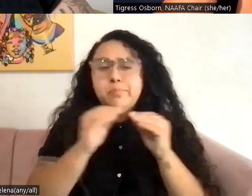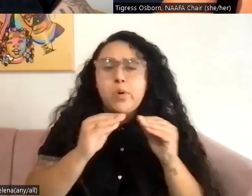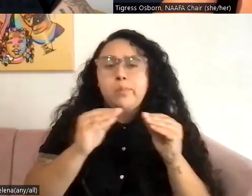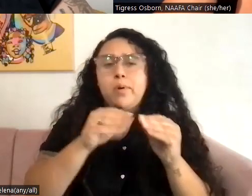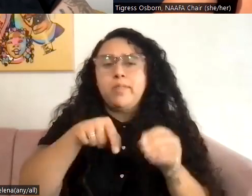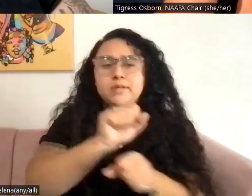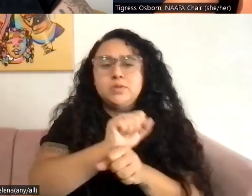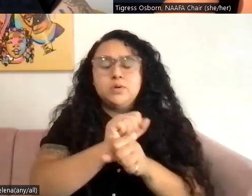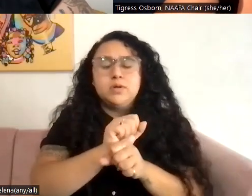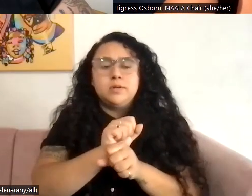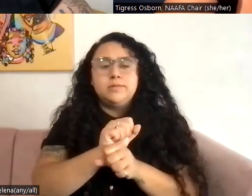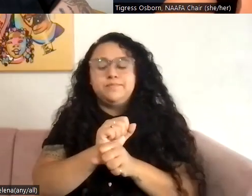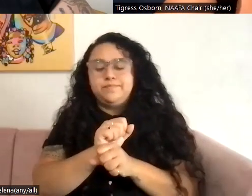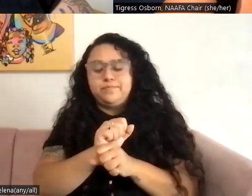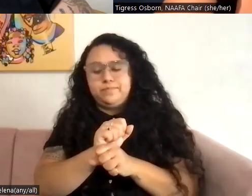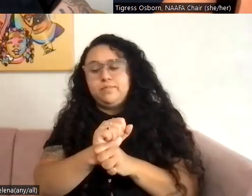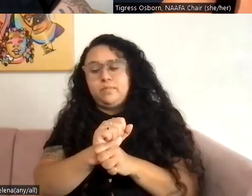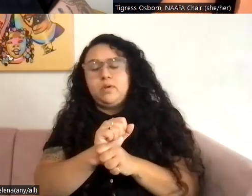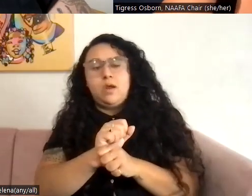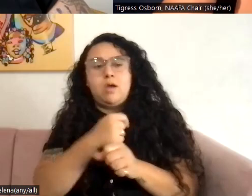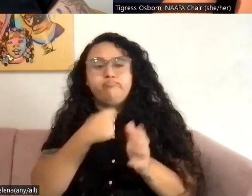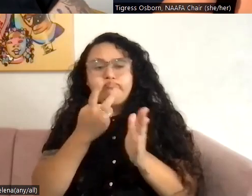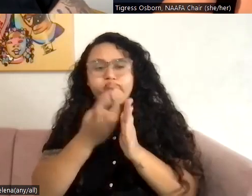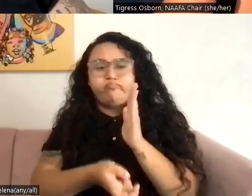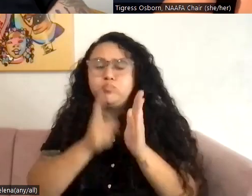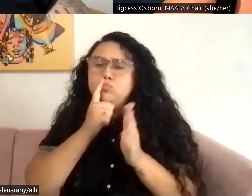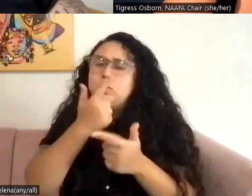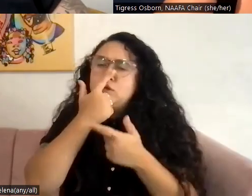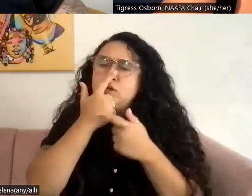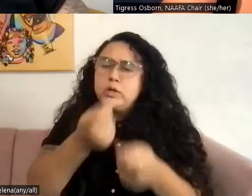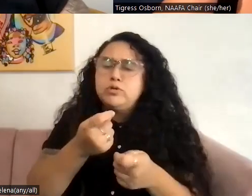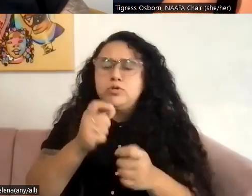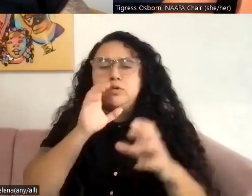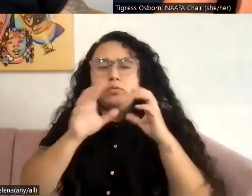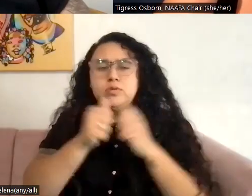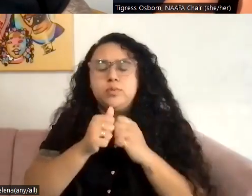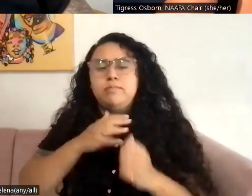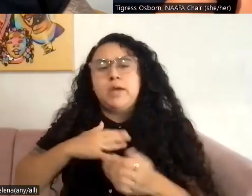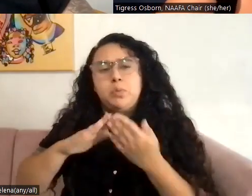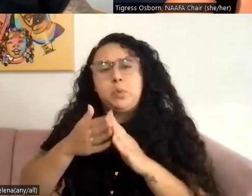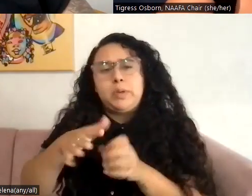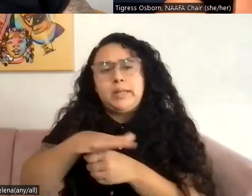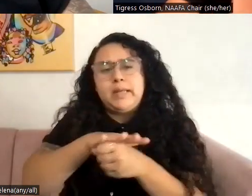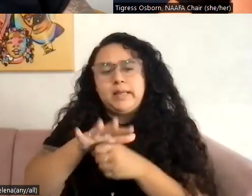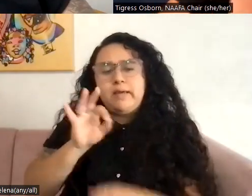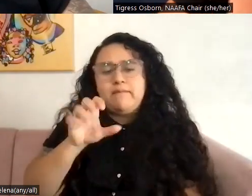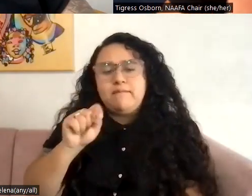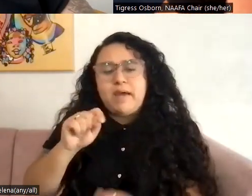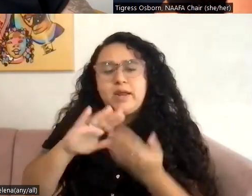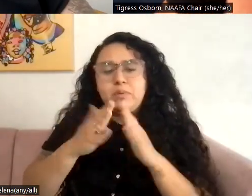work, I started getting into really interesting conversations with my fat community where